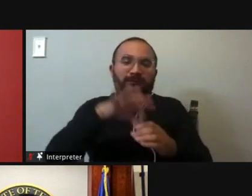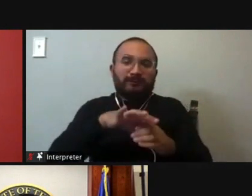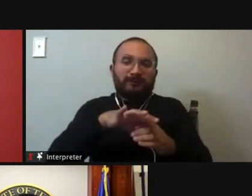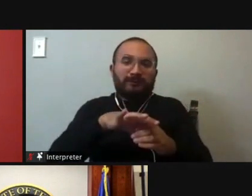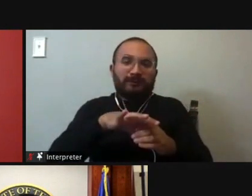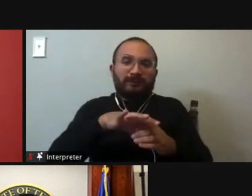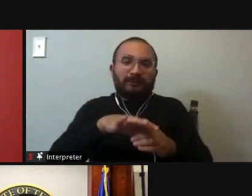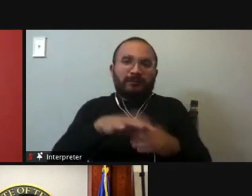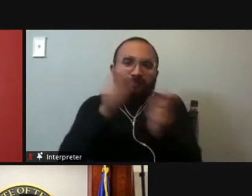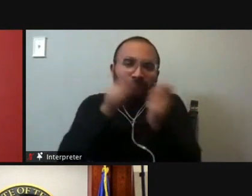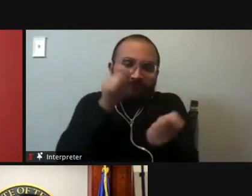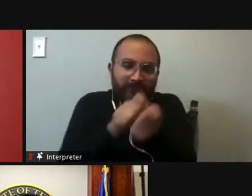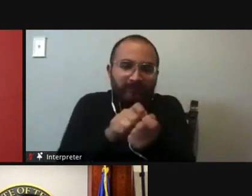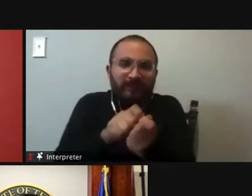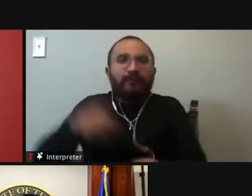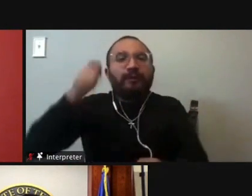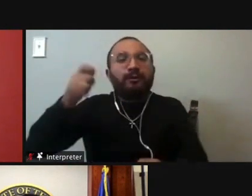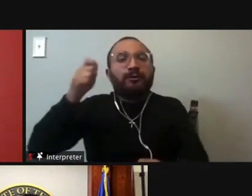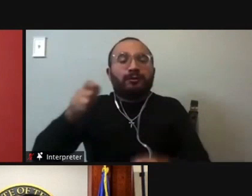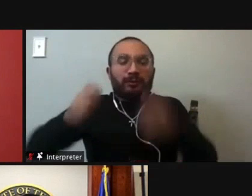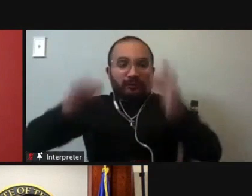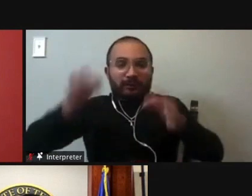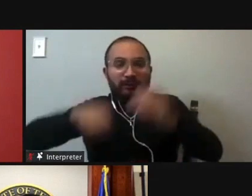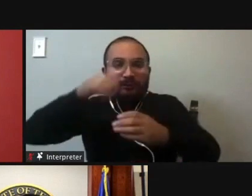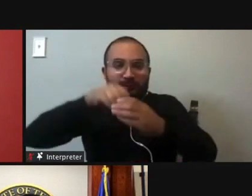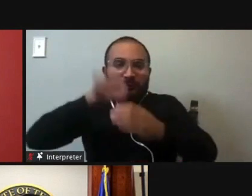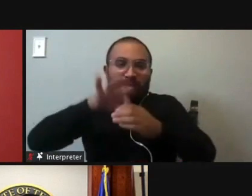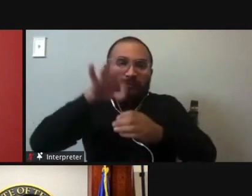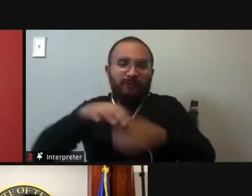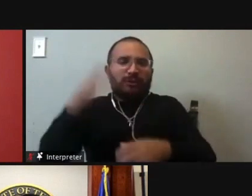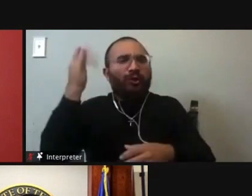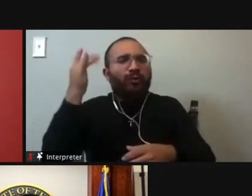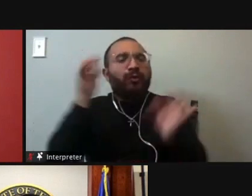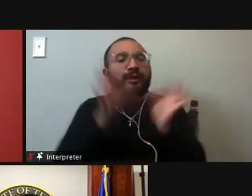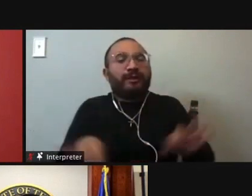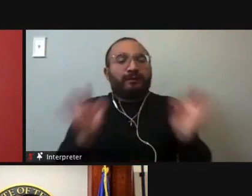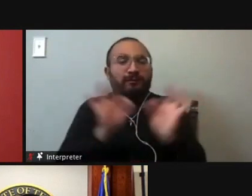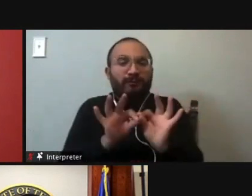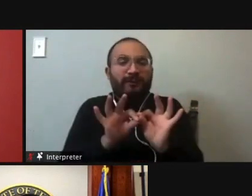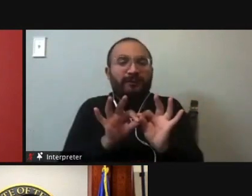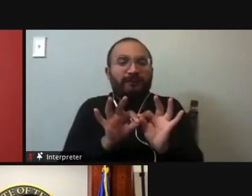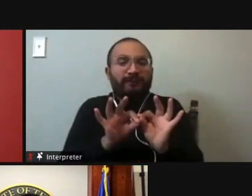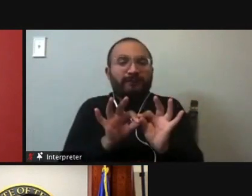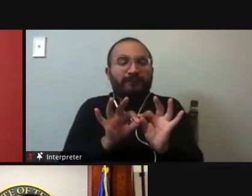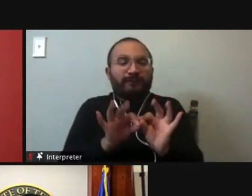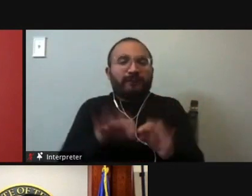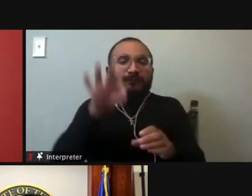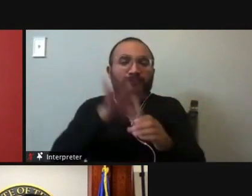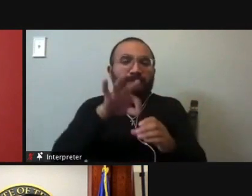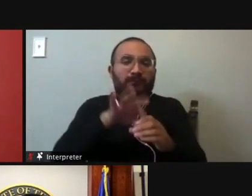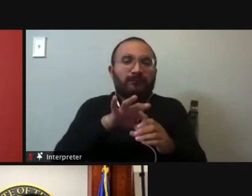judicial races. What would your advice be to those young voters as to why these judicial races are important to vote in?